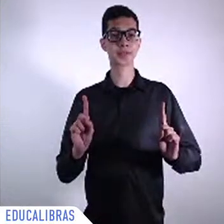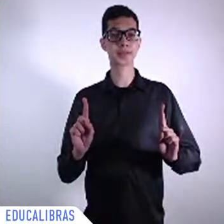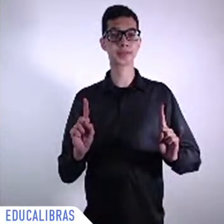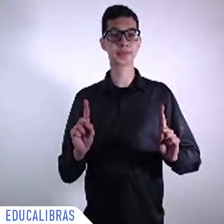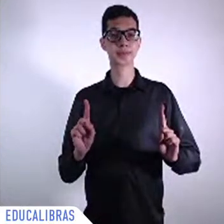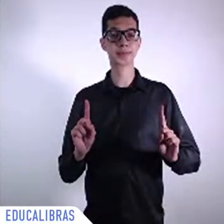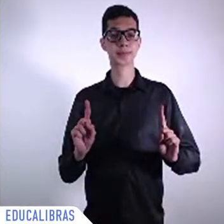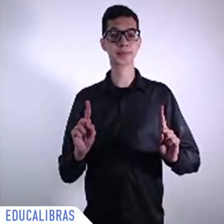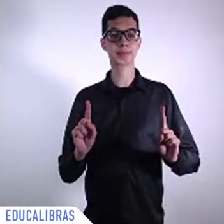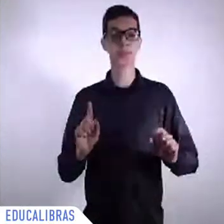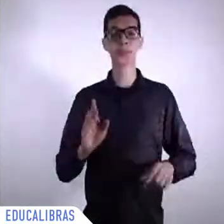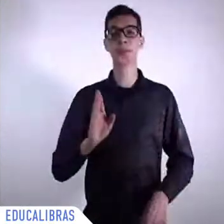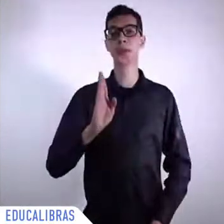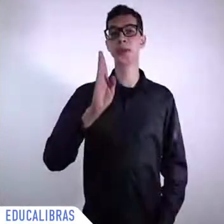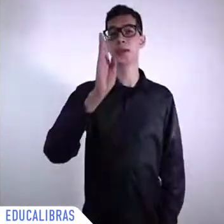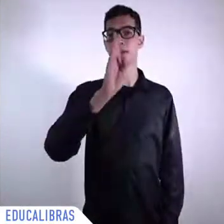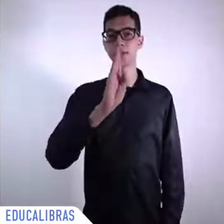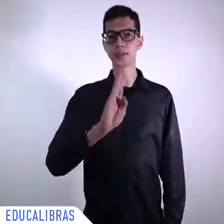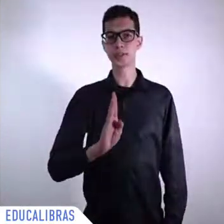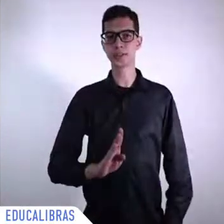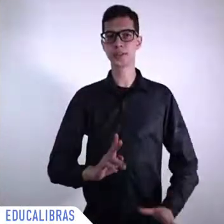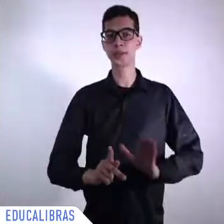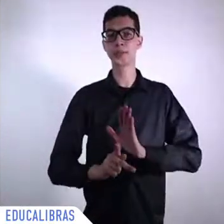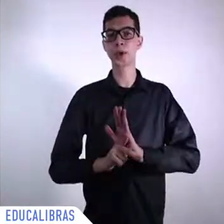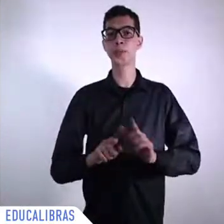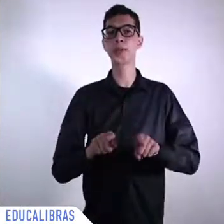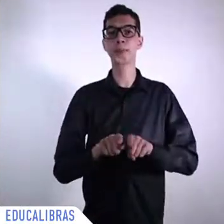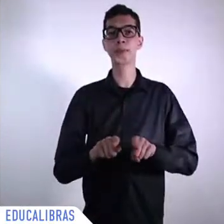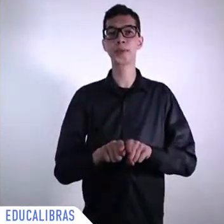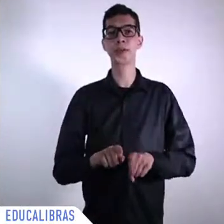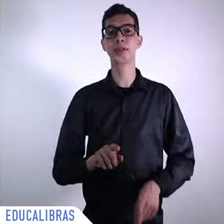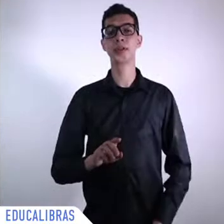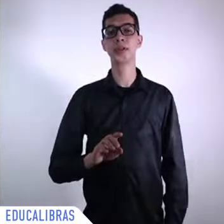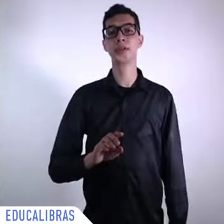big geopolitics Brazil is member of BRICS if you think